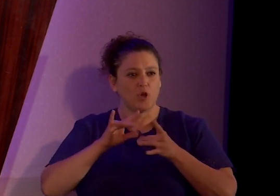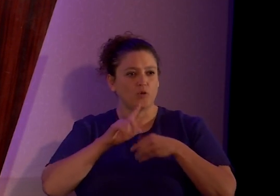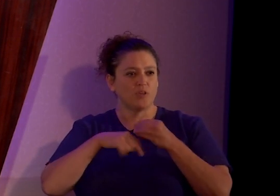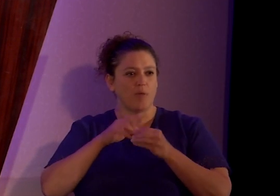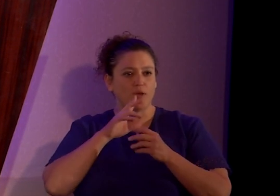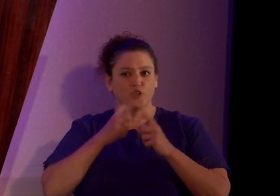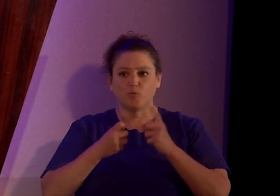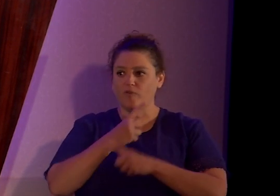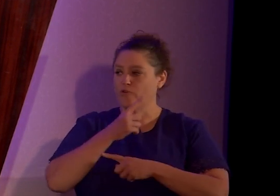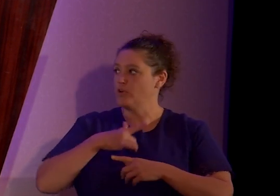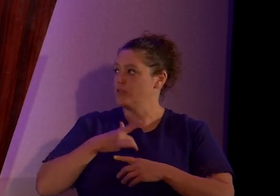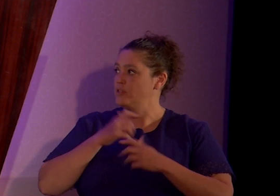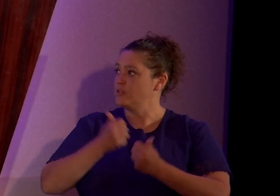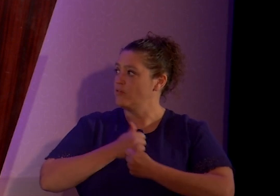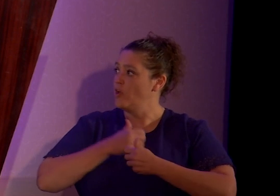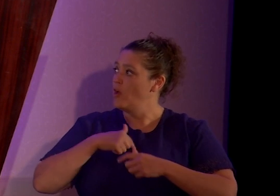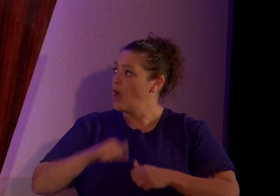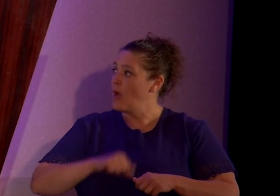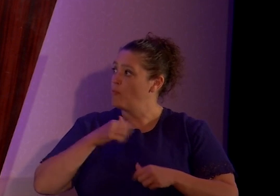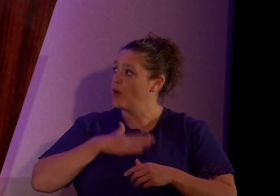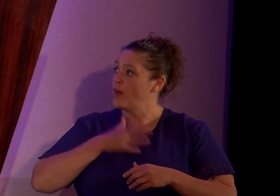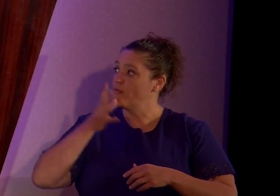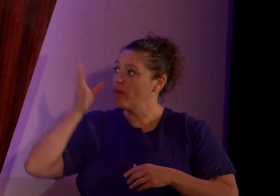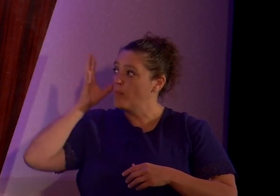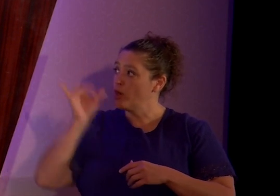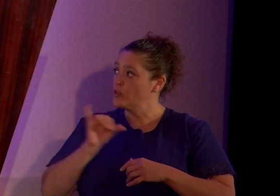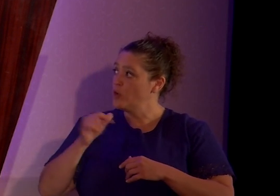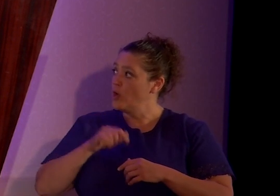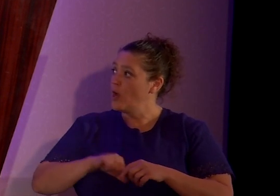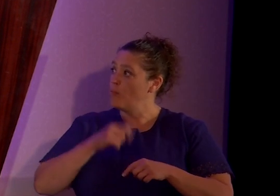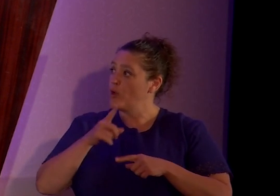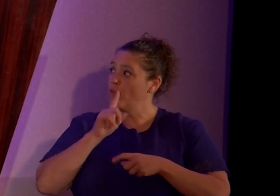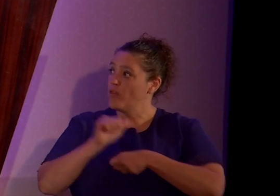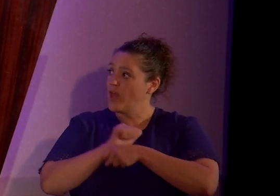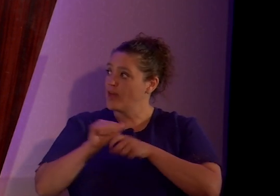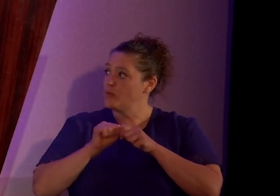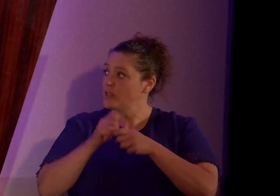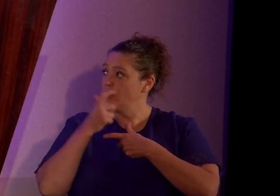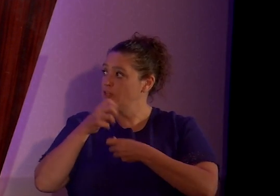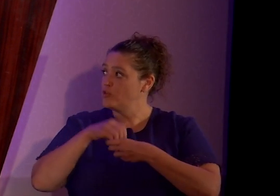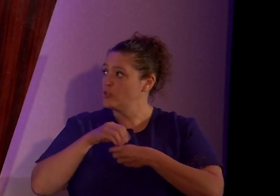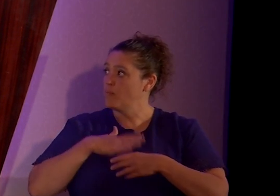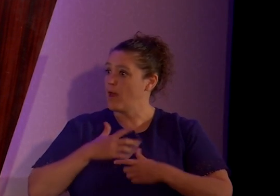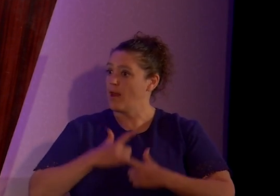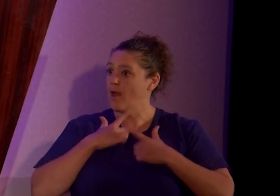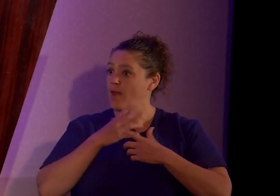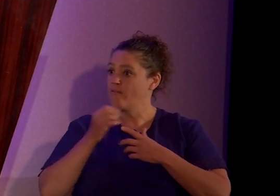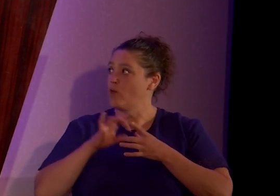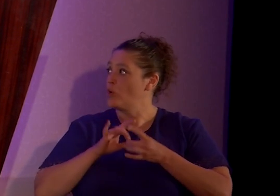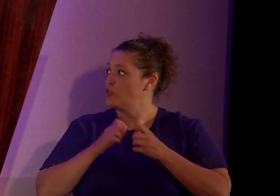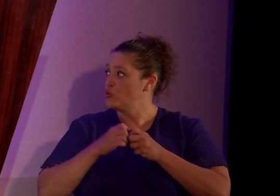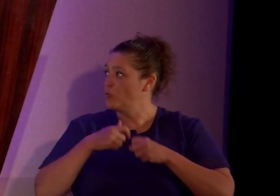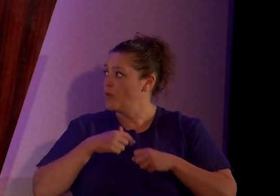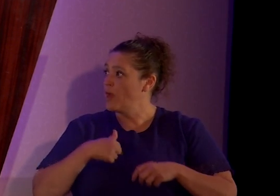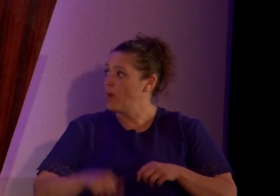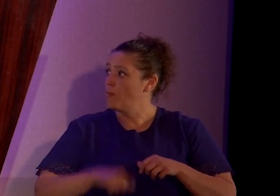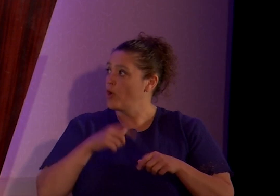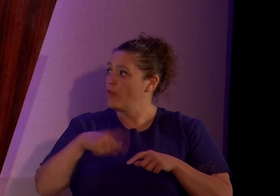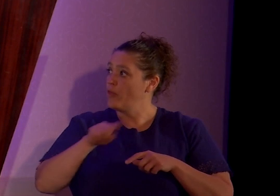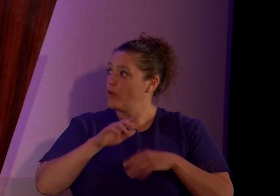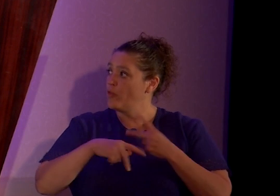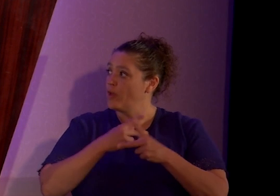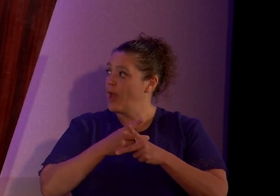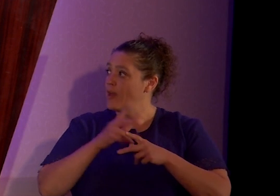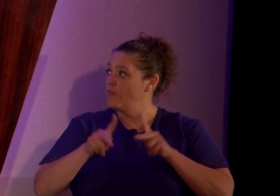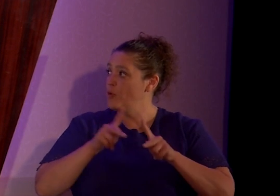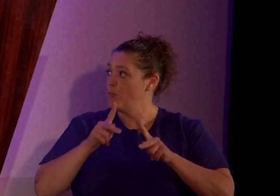I'm proud of my parents too. I'm proud that they actually maintain an interest in my life and a relationship with me. I'm proud that they're the kind of people who